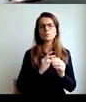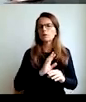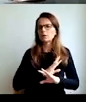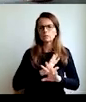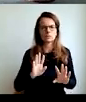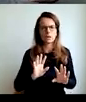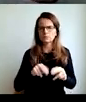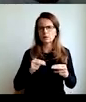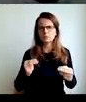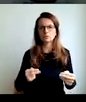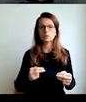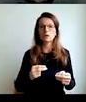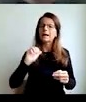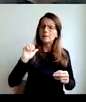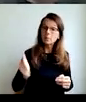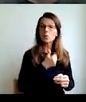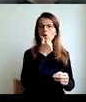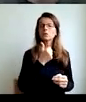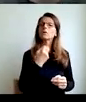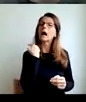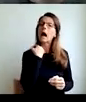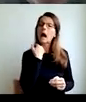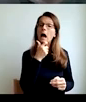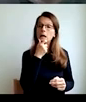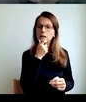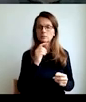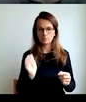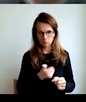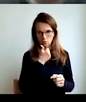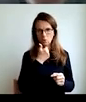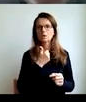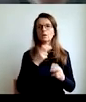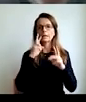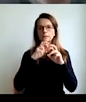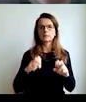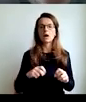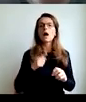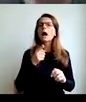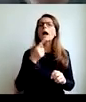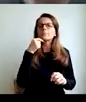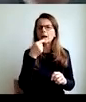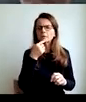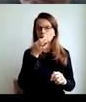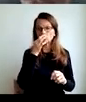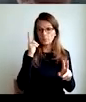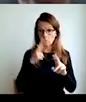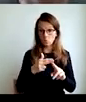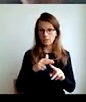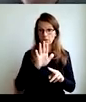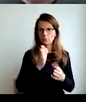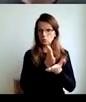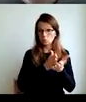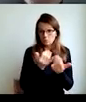are unhappy. England, research that was repeated in Netherlands as well. Well, do you